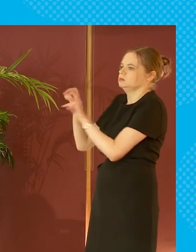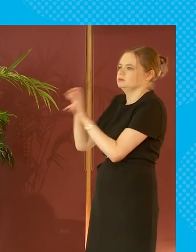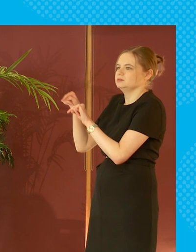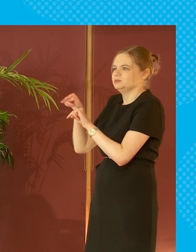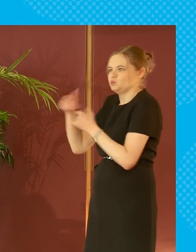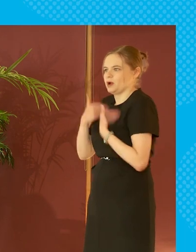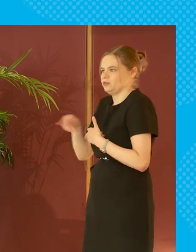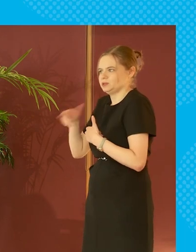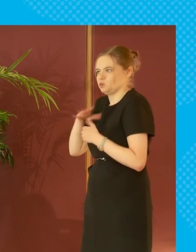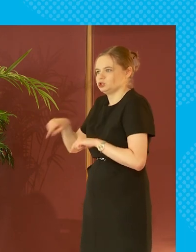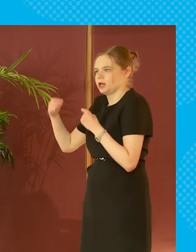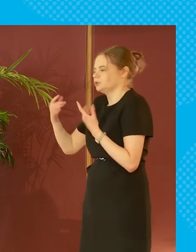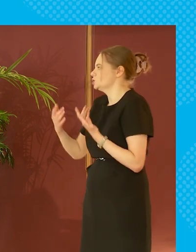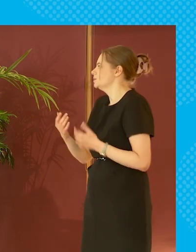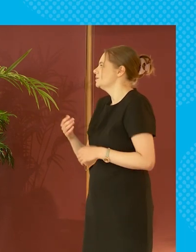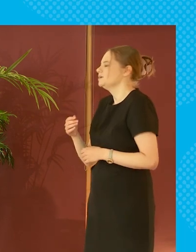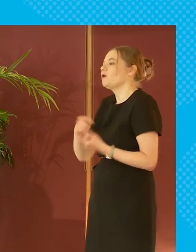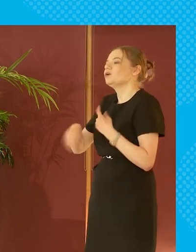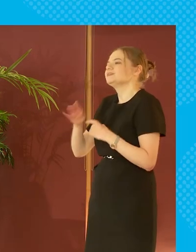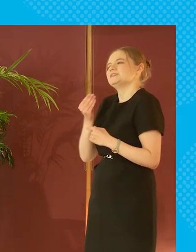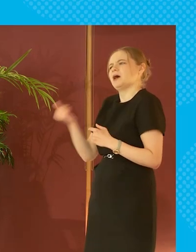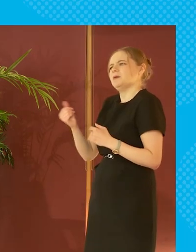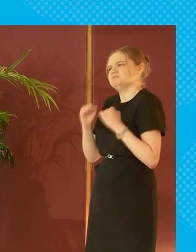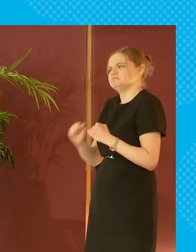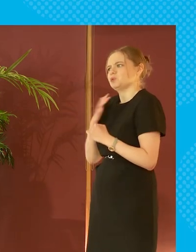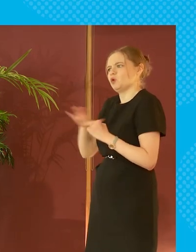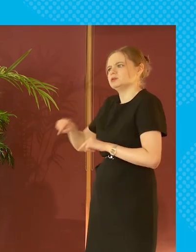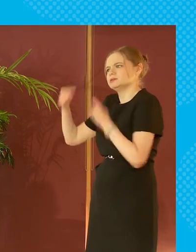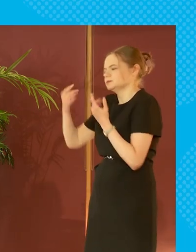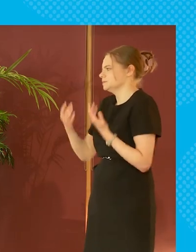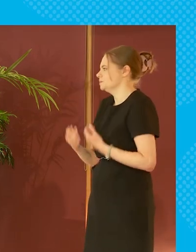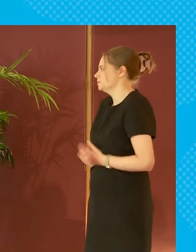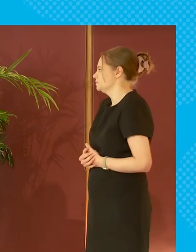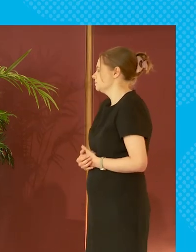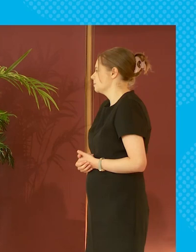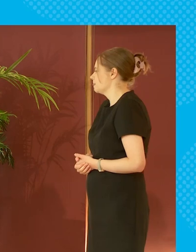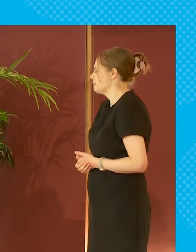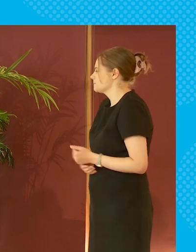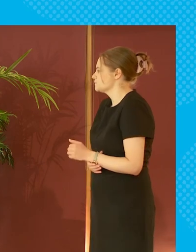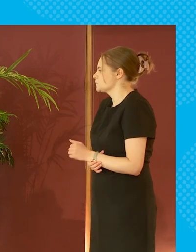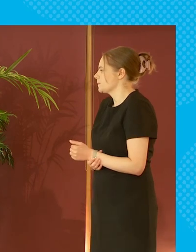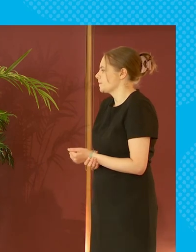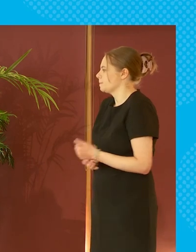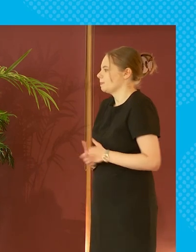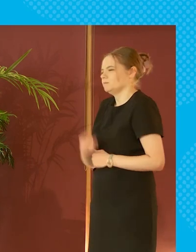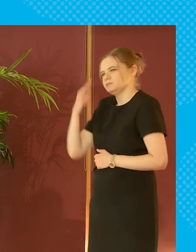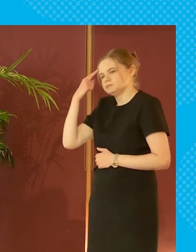wealthy i mean it is not not all some of us do um but but i think it is interesting that you know there's